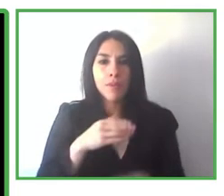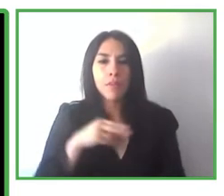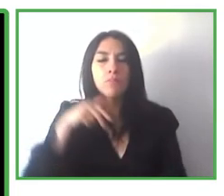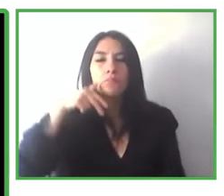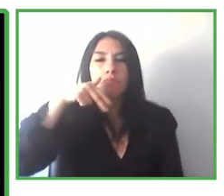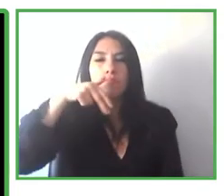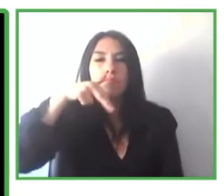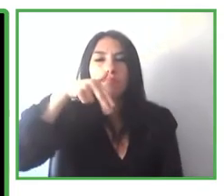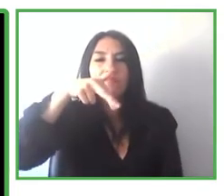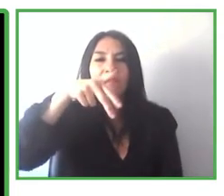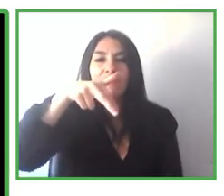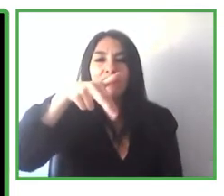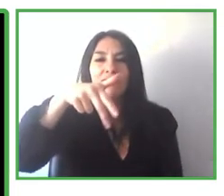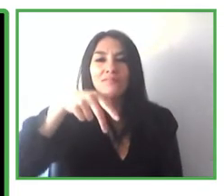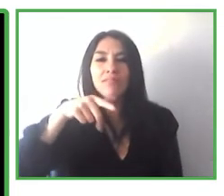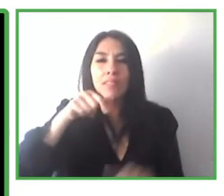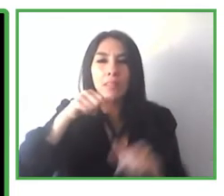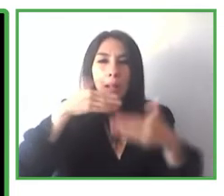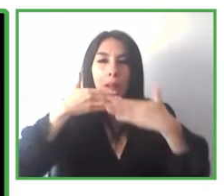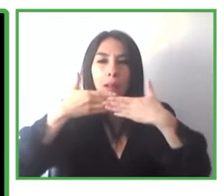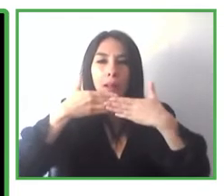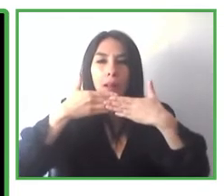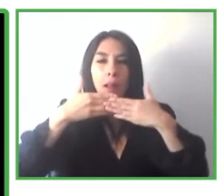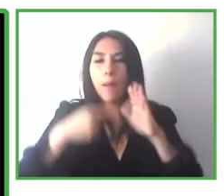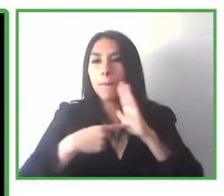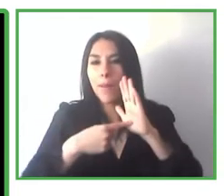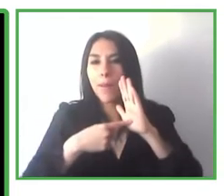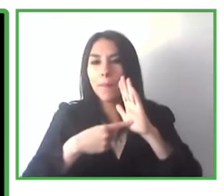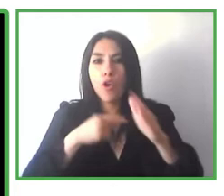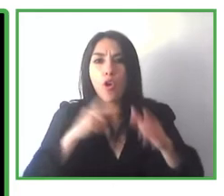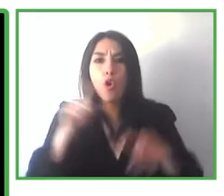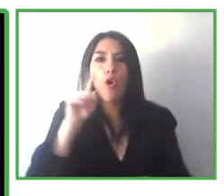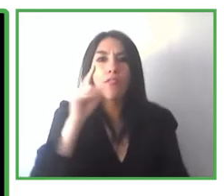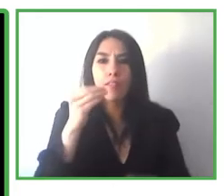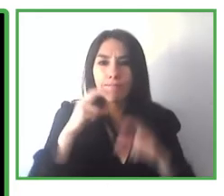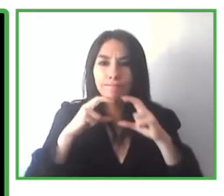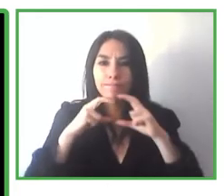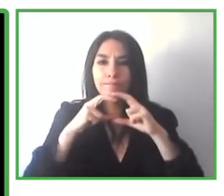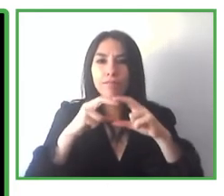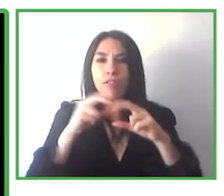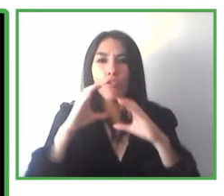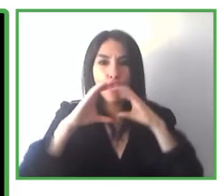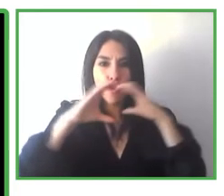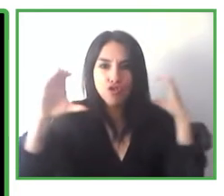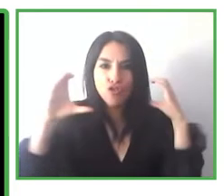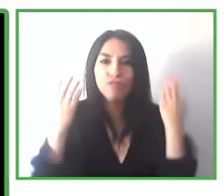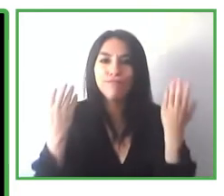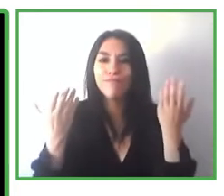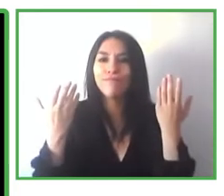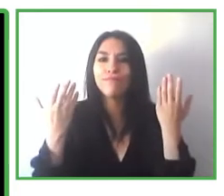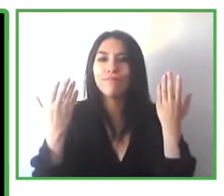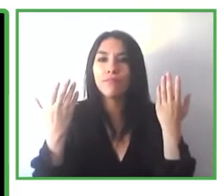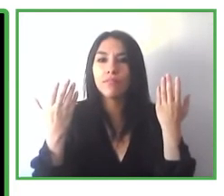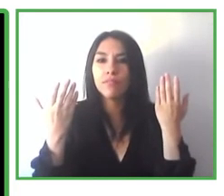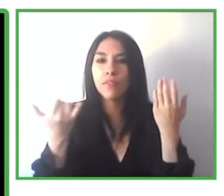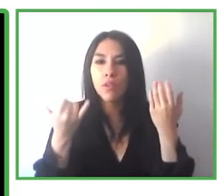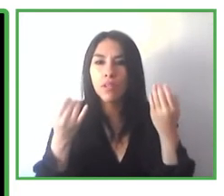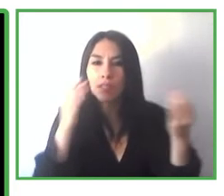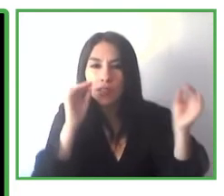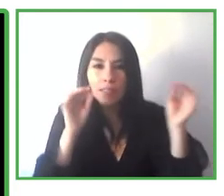are going to start seeing how we can solve this problem. So where's the bus stop? With NaviLens,